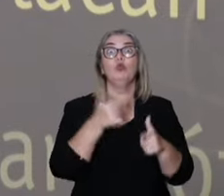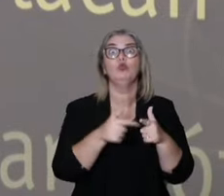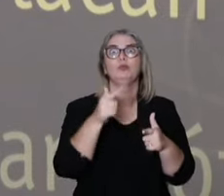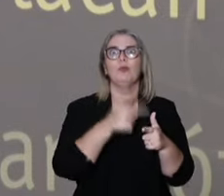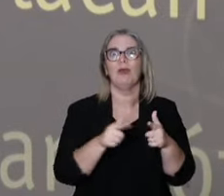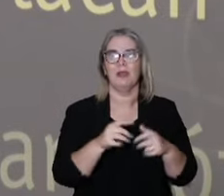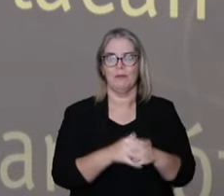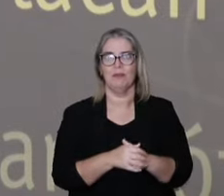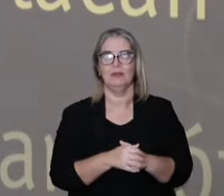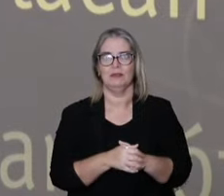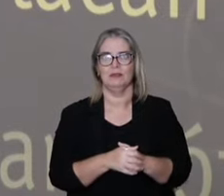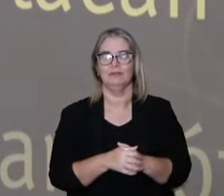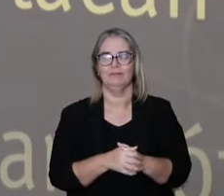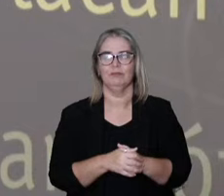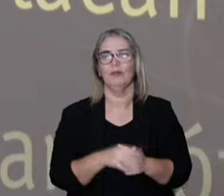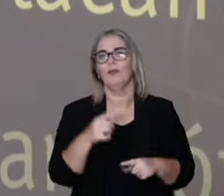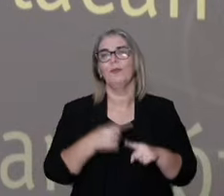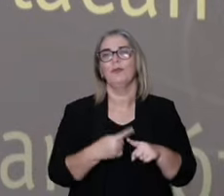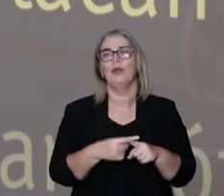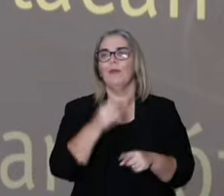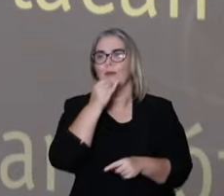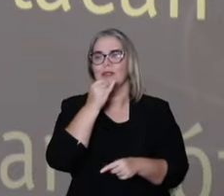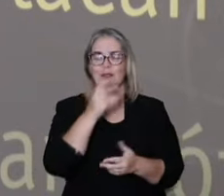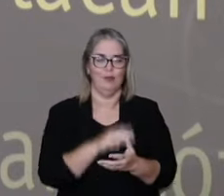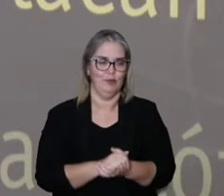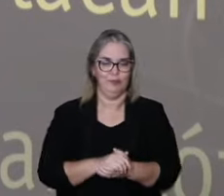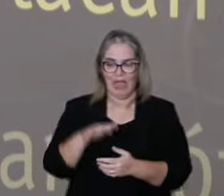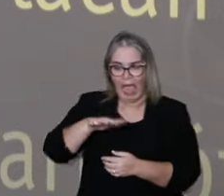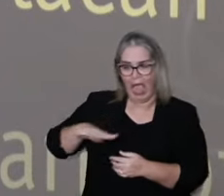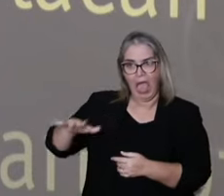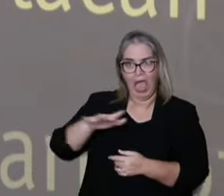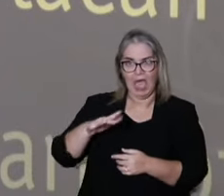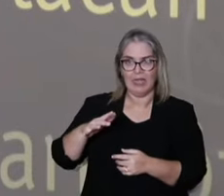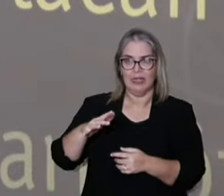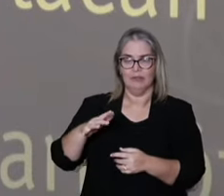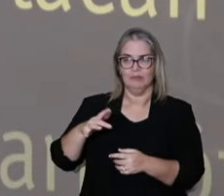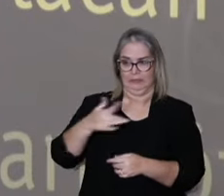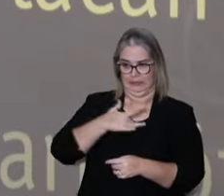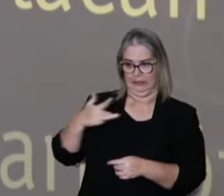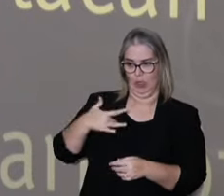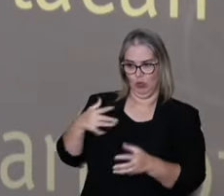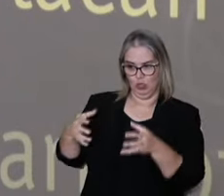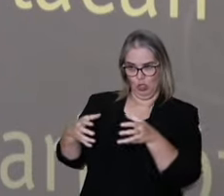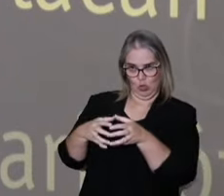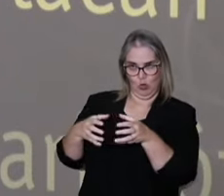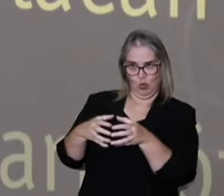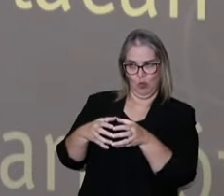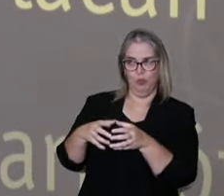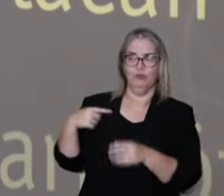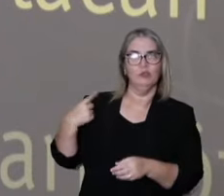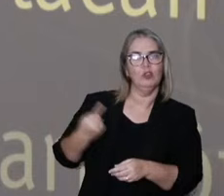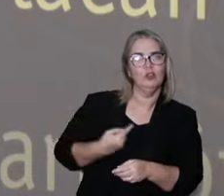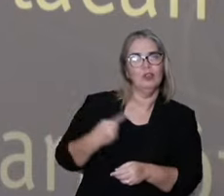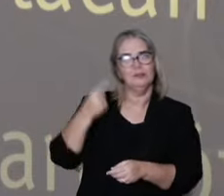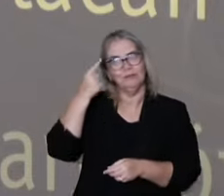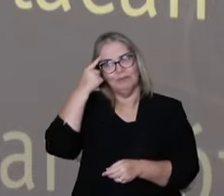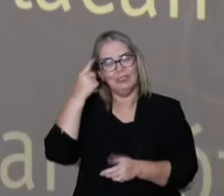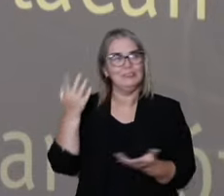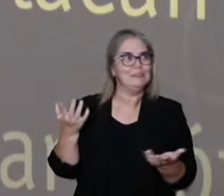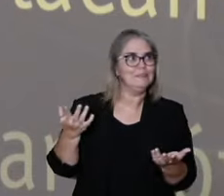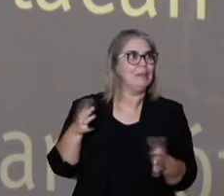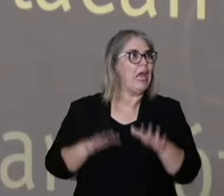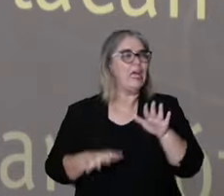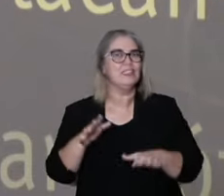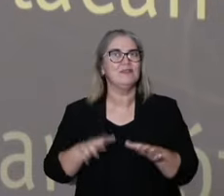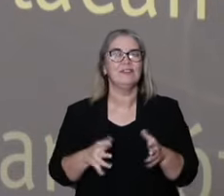it is the damages. So in the area of collective health, we